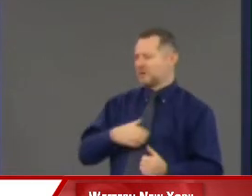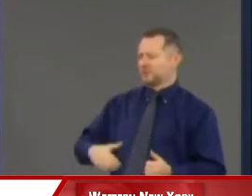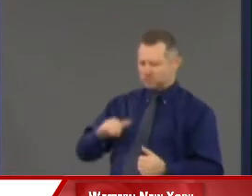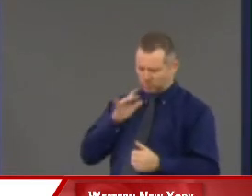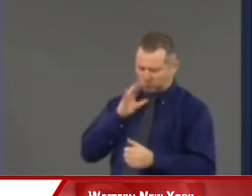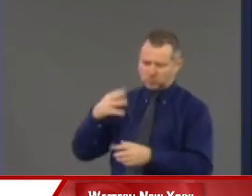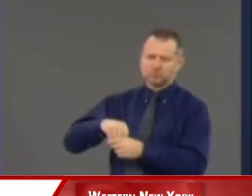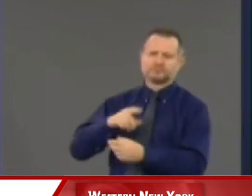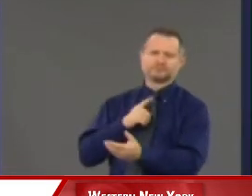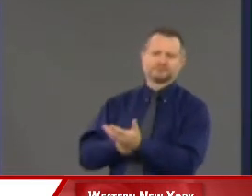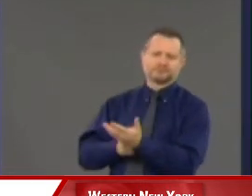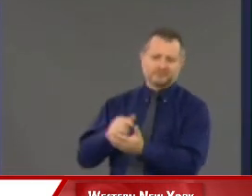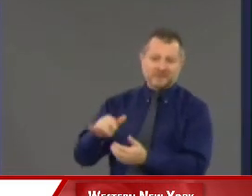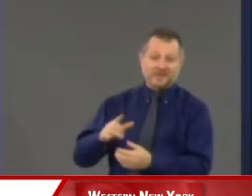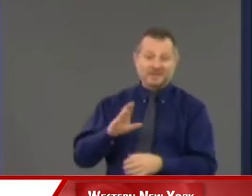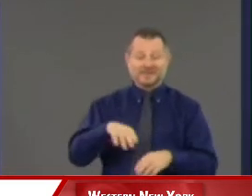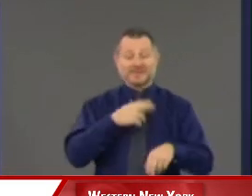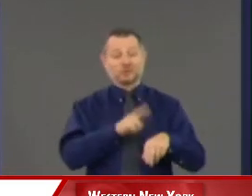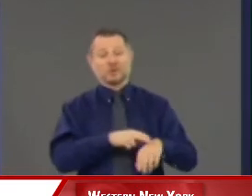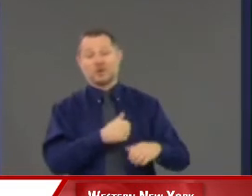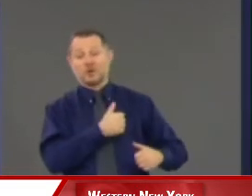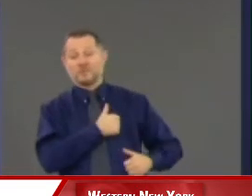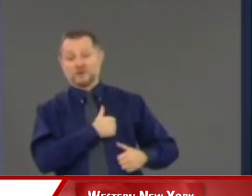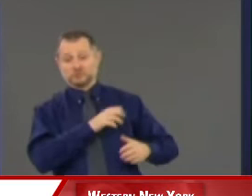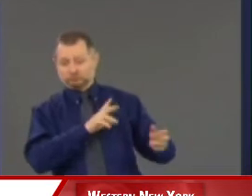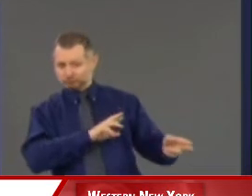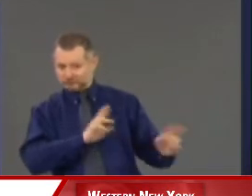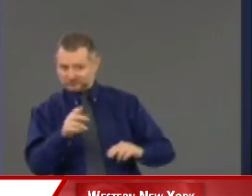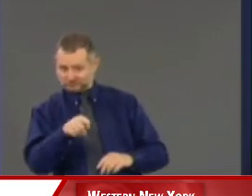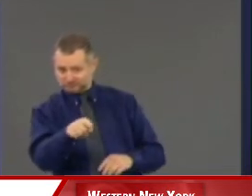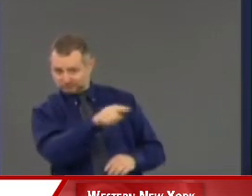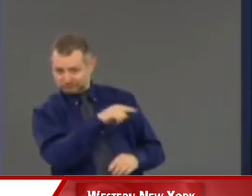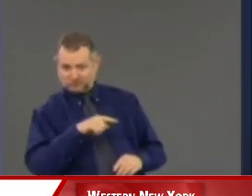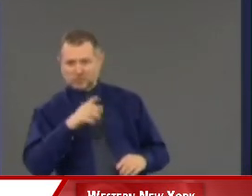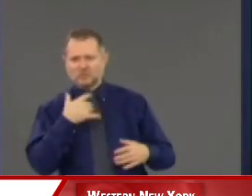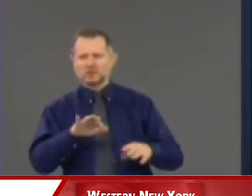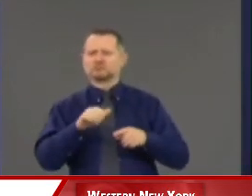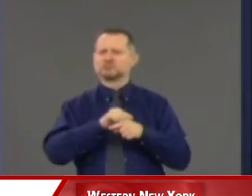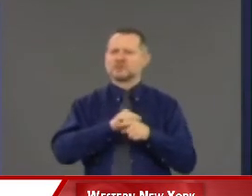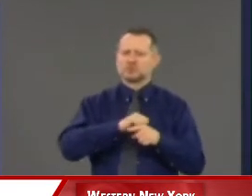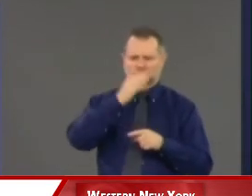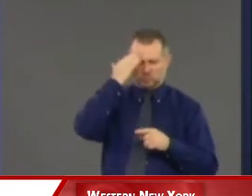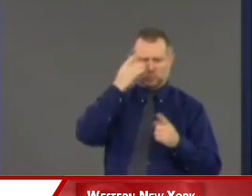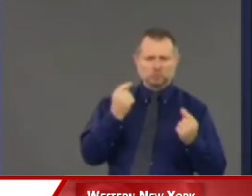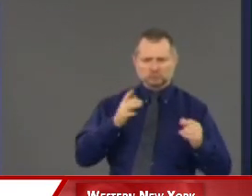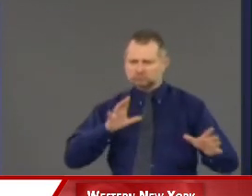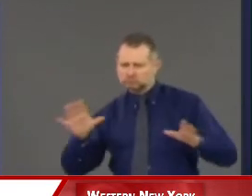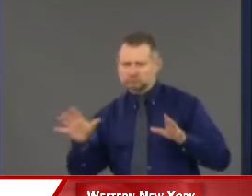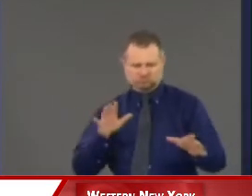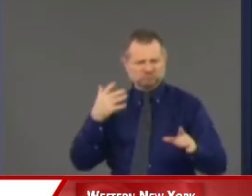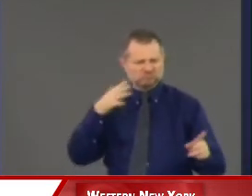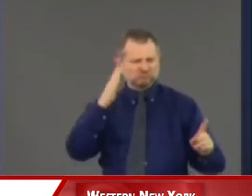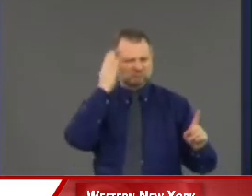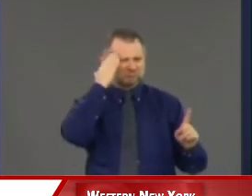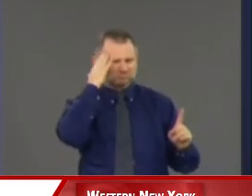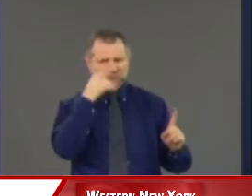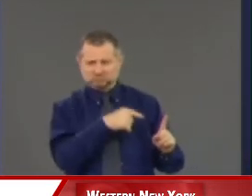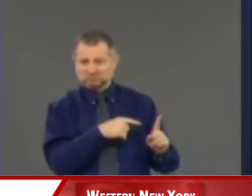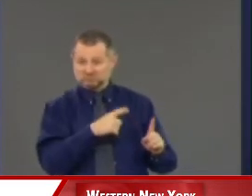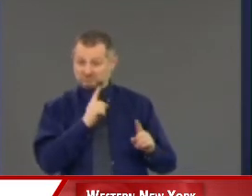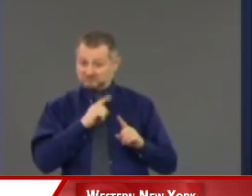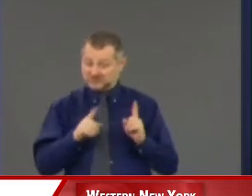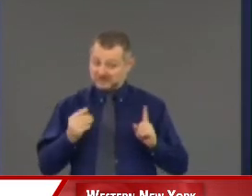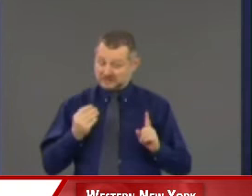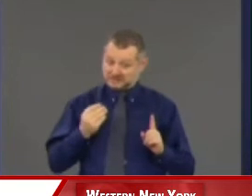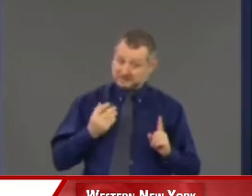Guard, we have on standby. They are trained to do this. But I don't know that it's a person